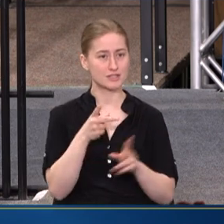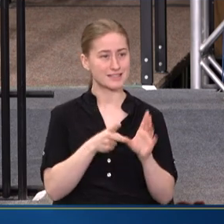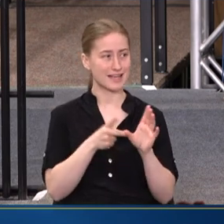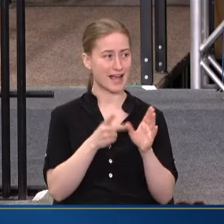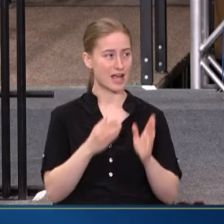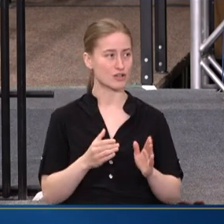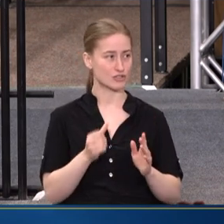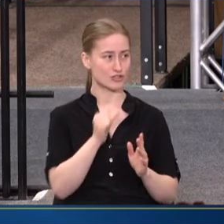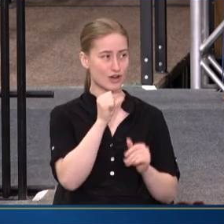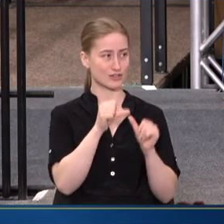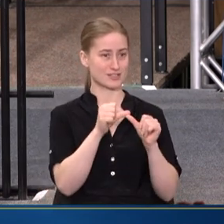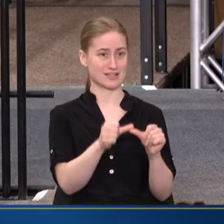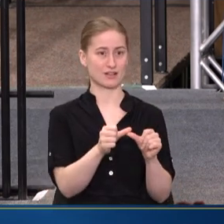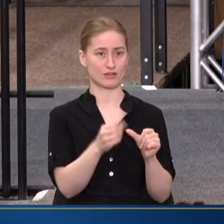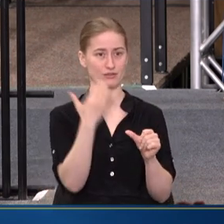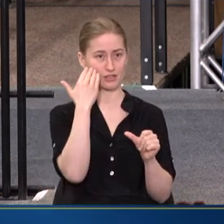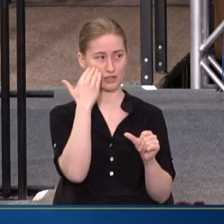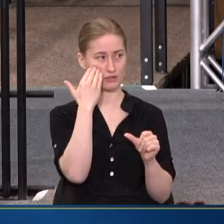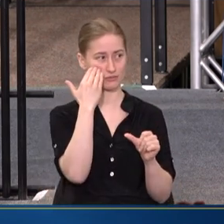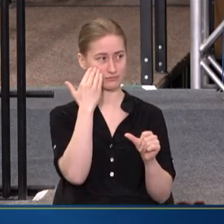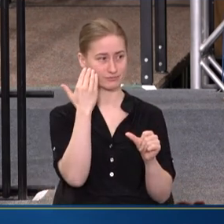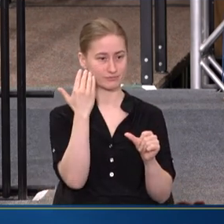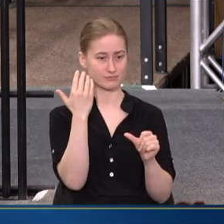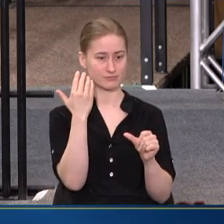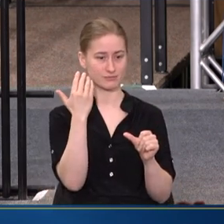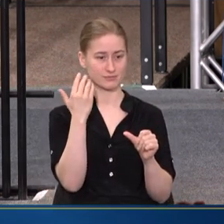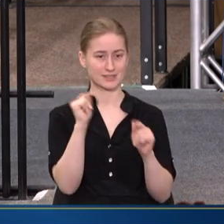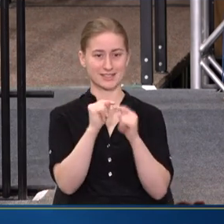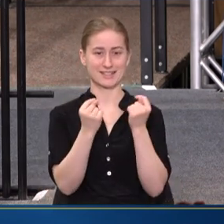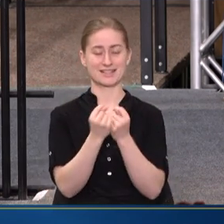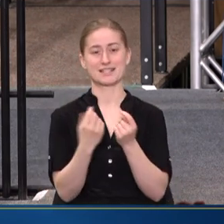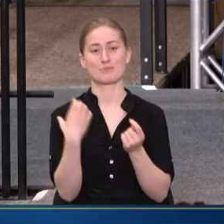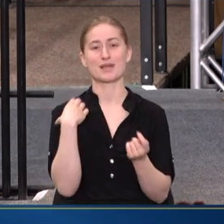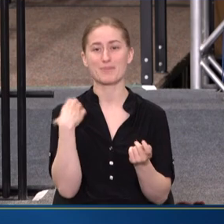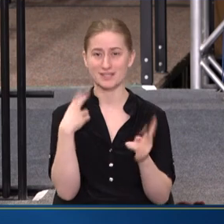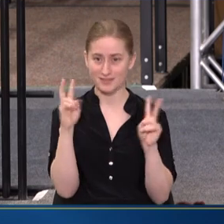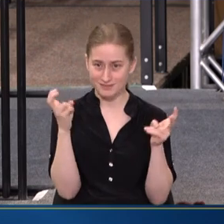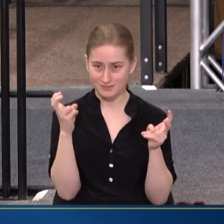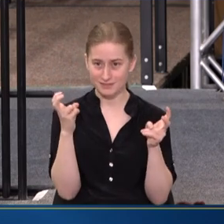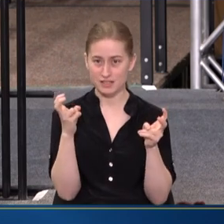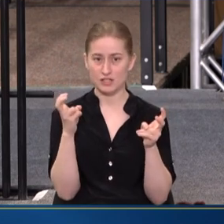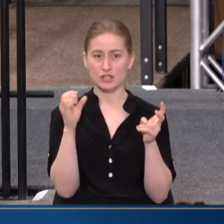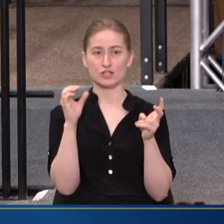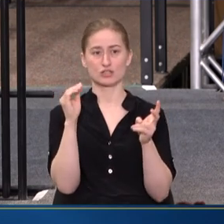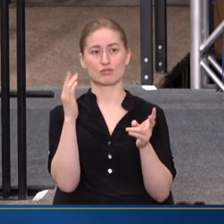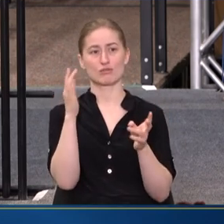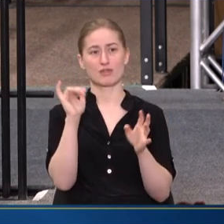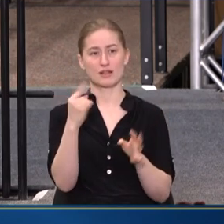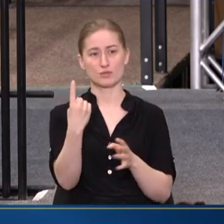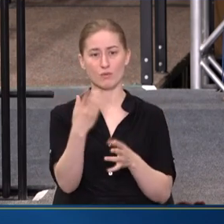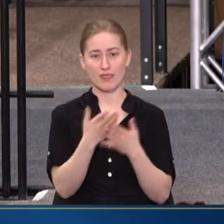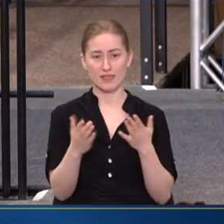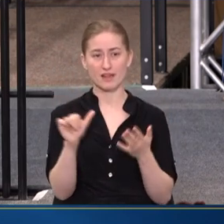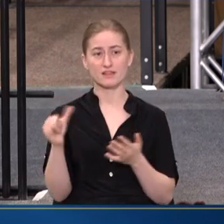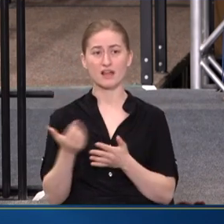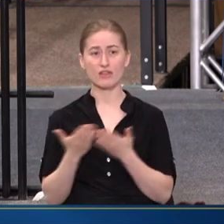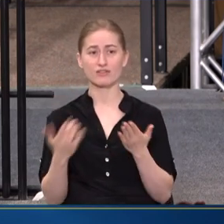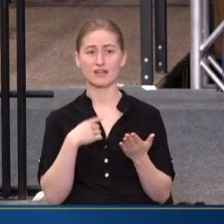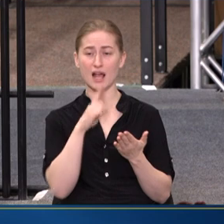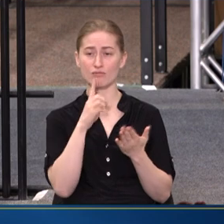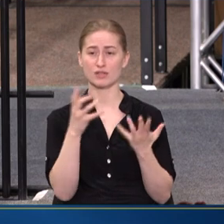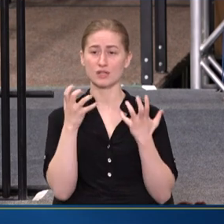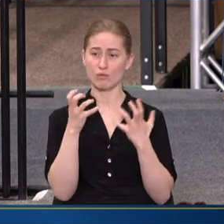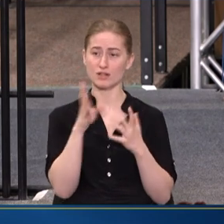STILL, LIKE, YOU KNOW, THE TEAM CAPTAIN IN A SENSE. SO THAT'S ONE THING. OTHER THING I REALLY